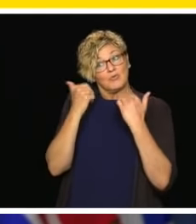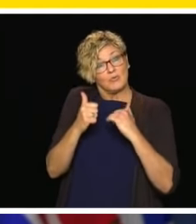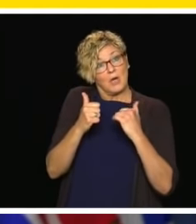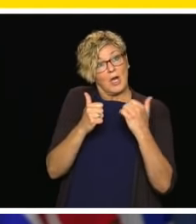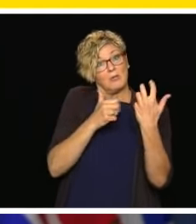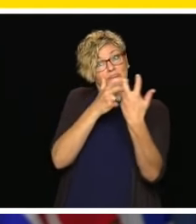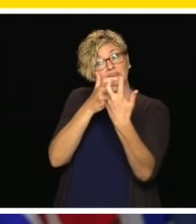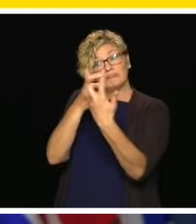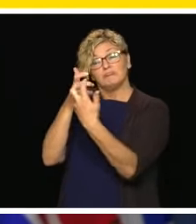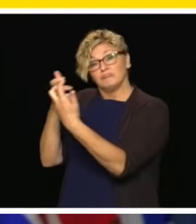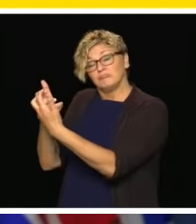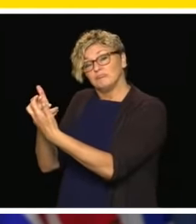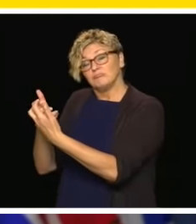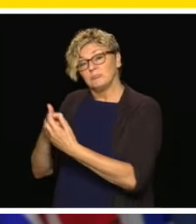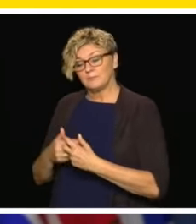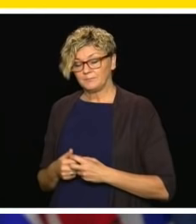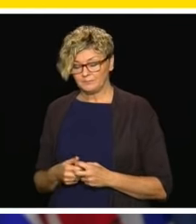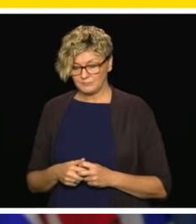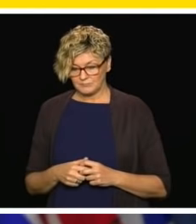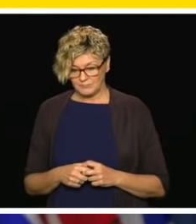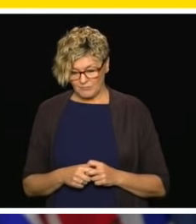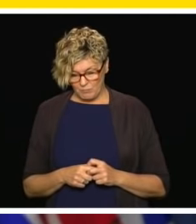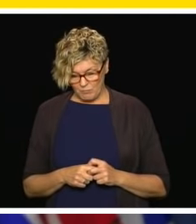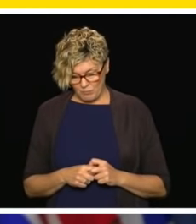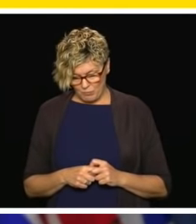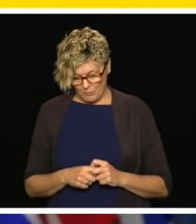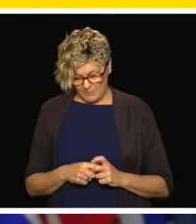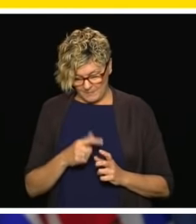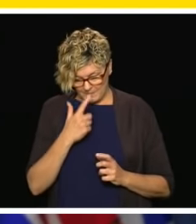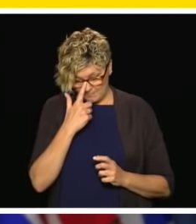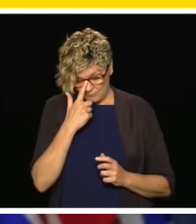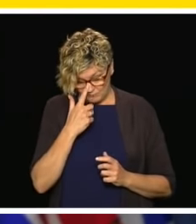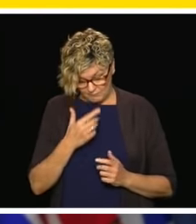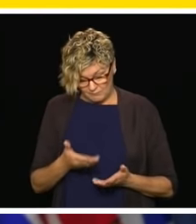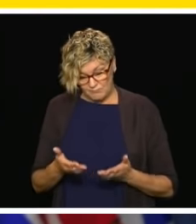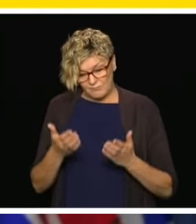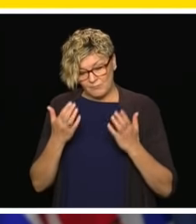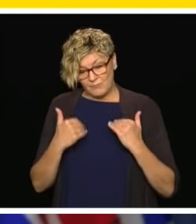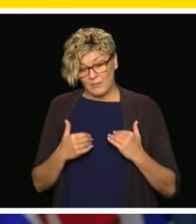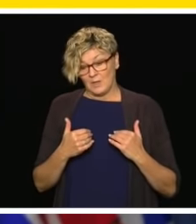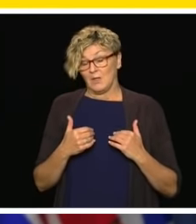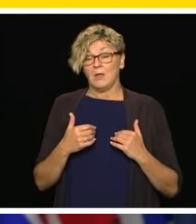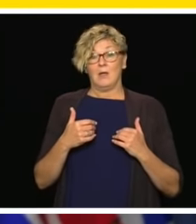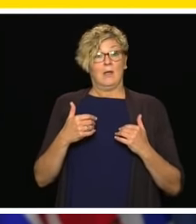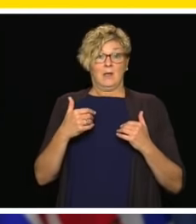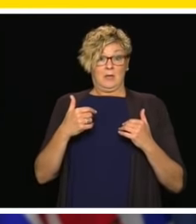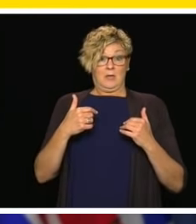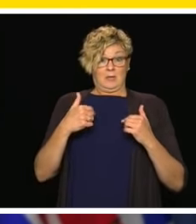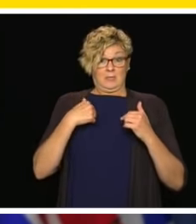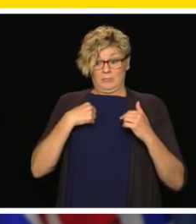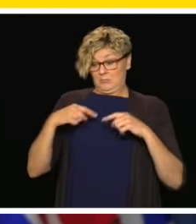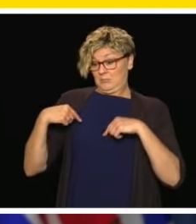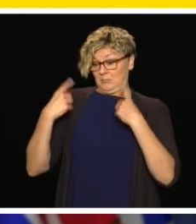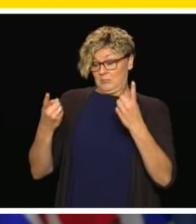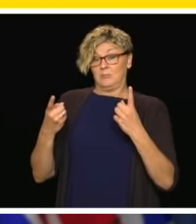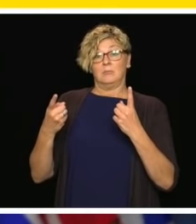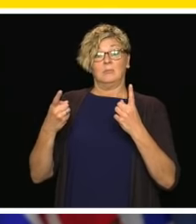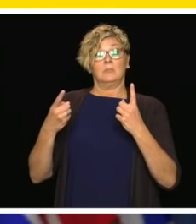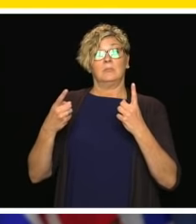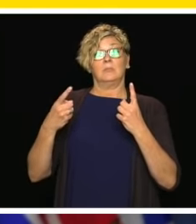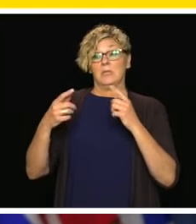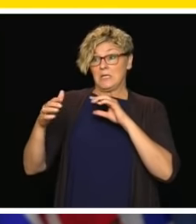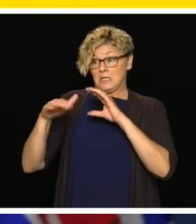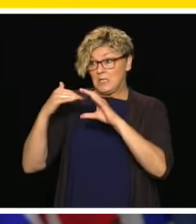Hi, good morning. Thanks for this. Not to belabor the point, but I've been inundated with emails from teachers and tweets from